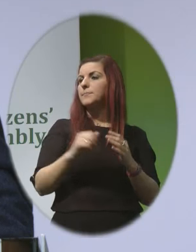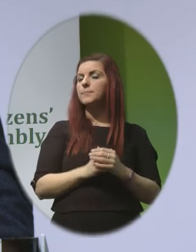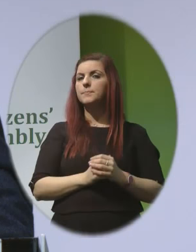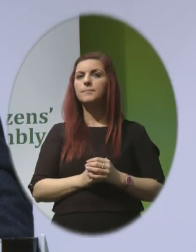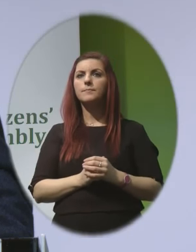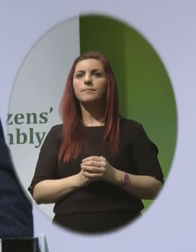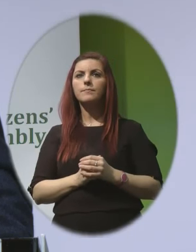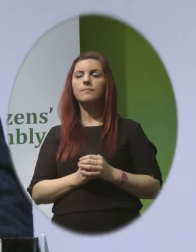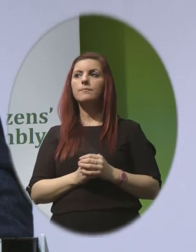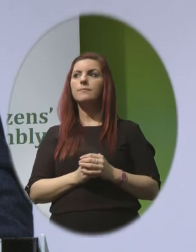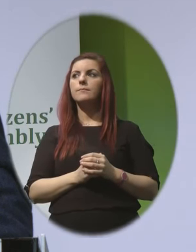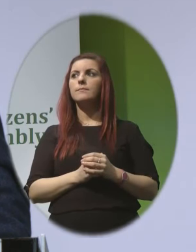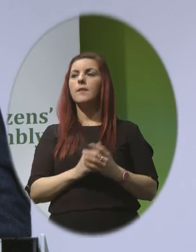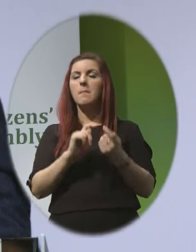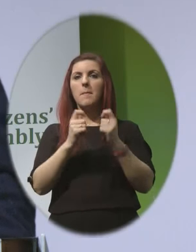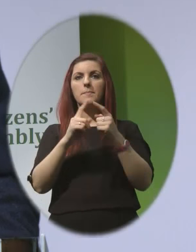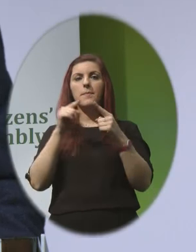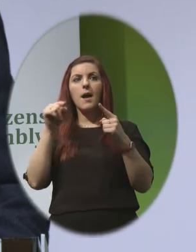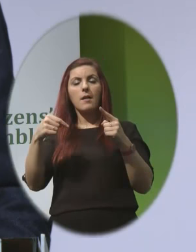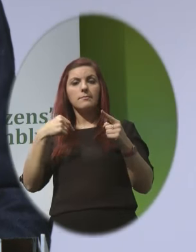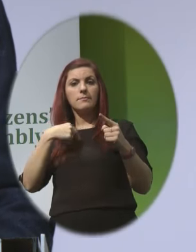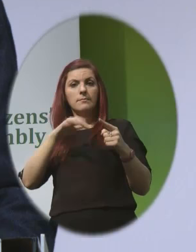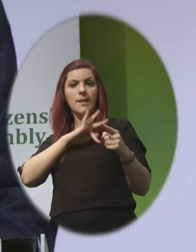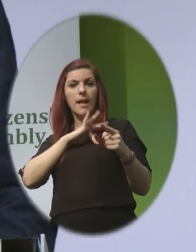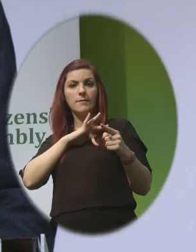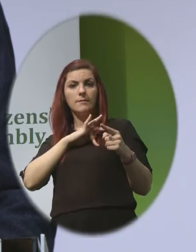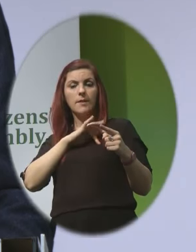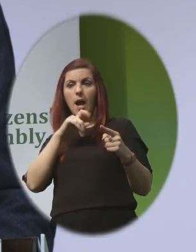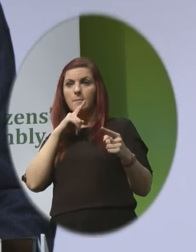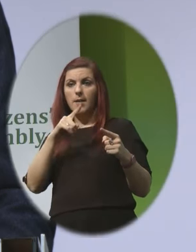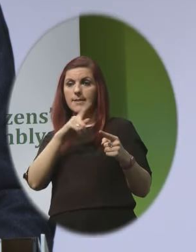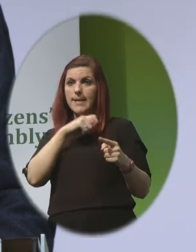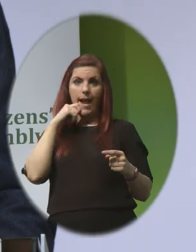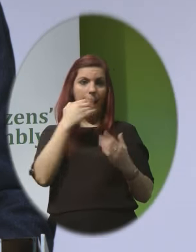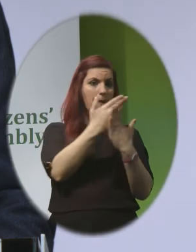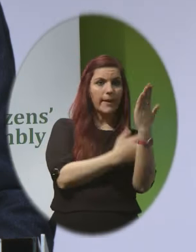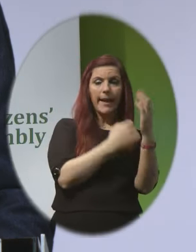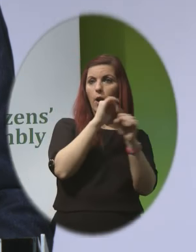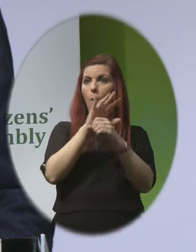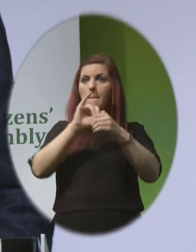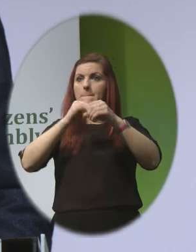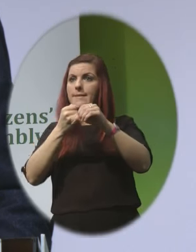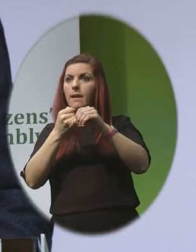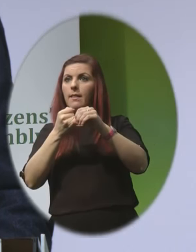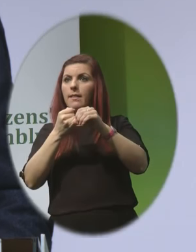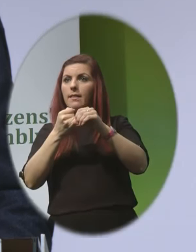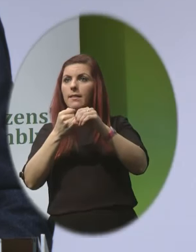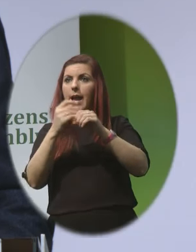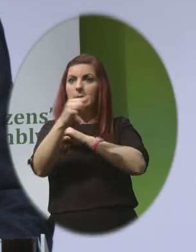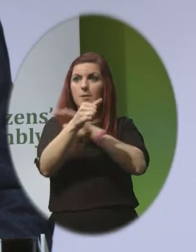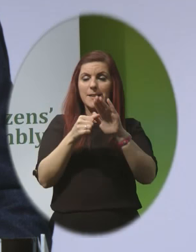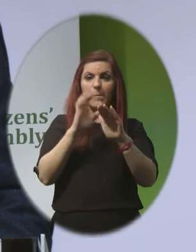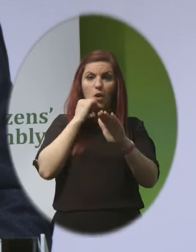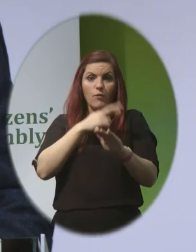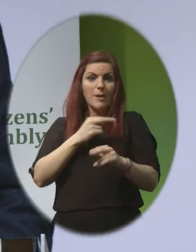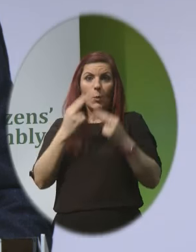the Eighth Amendment I claim no particular expertise, medical or legal Because none is needed to see that killing is